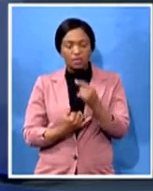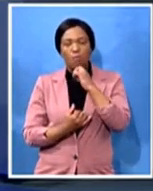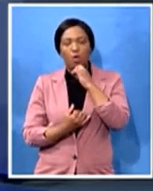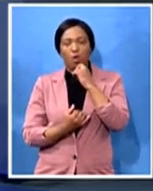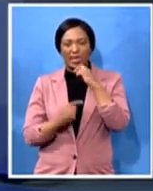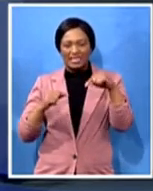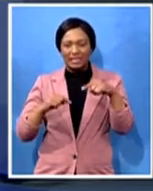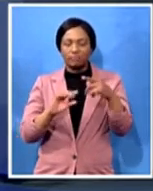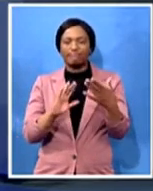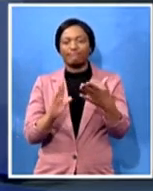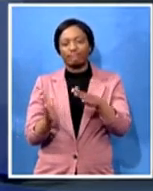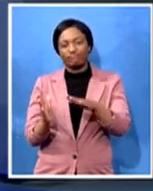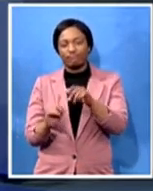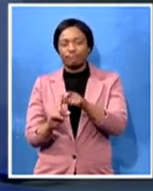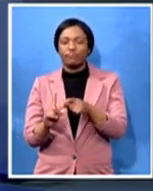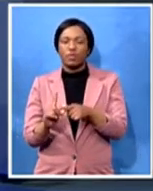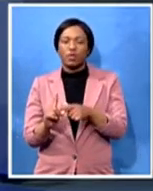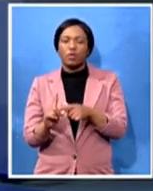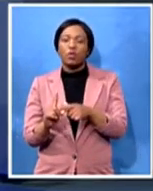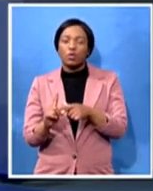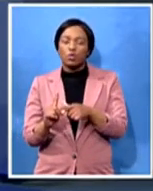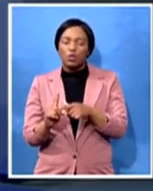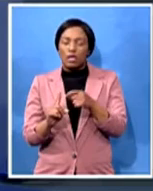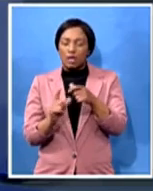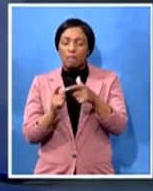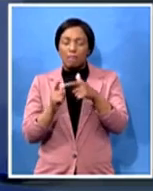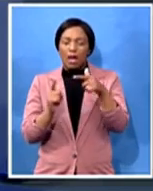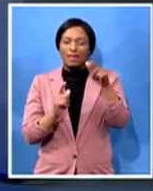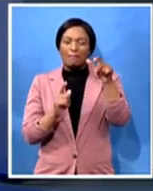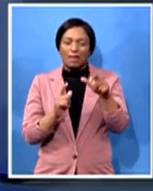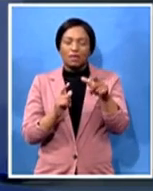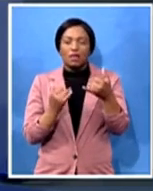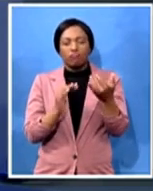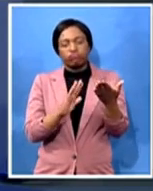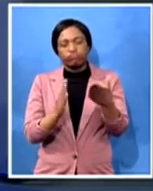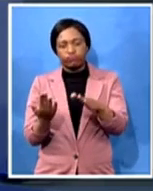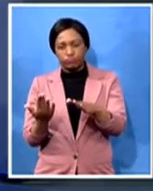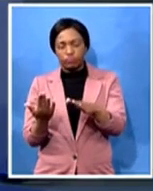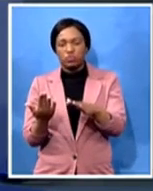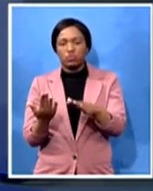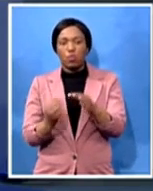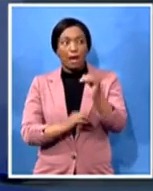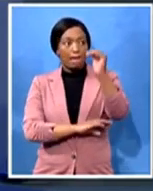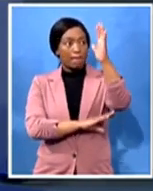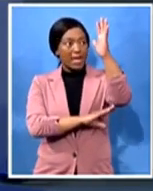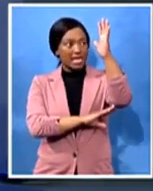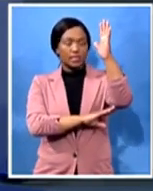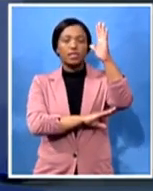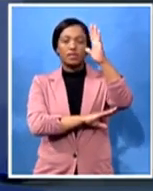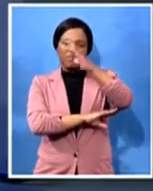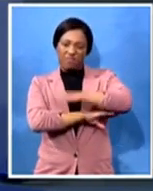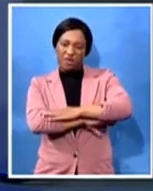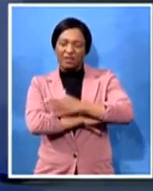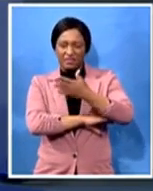tree has fallen that's how most people have described this the breaking news this morning of the death of